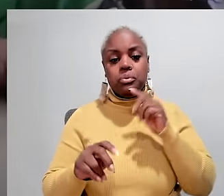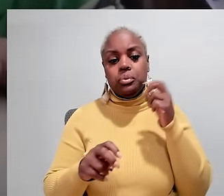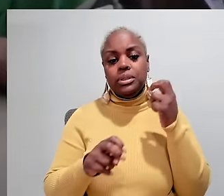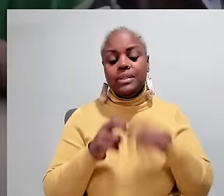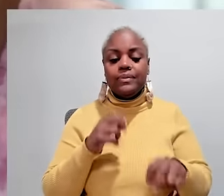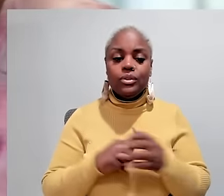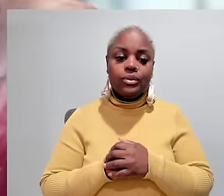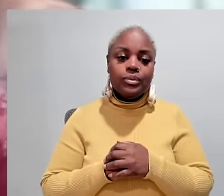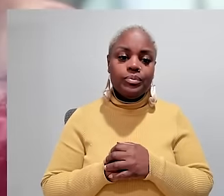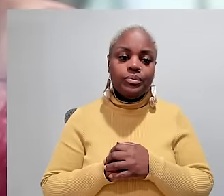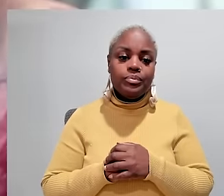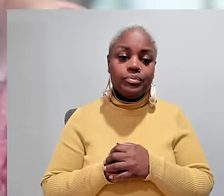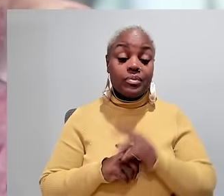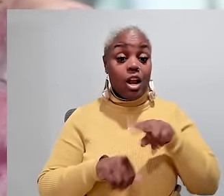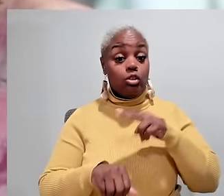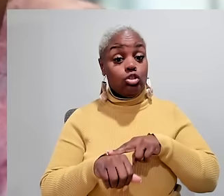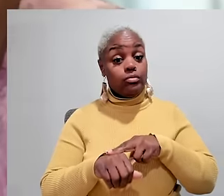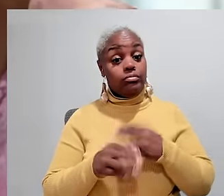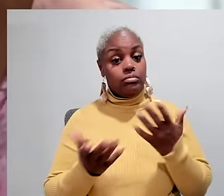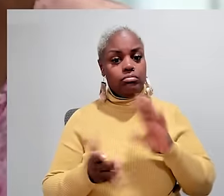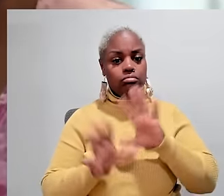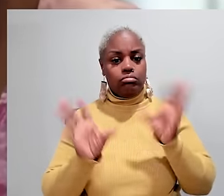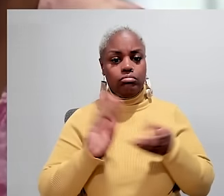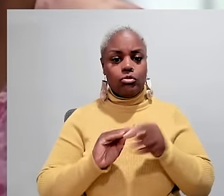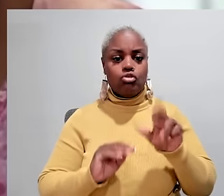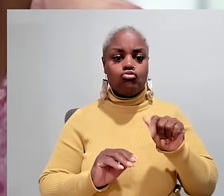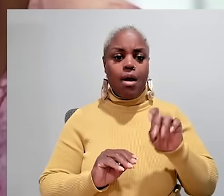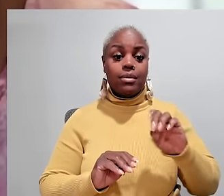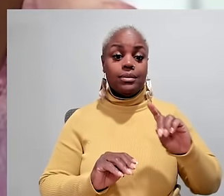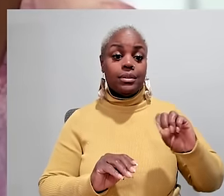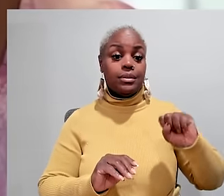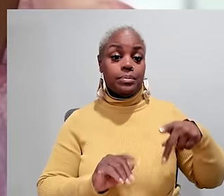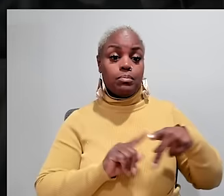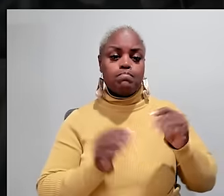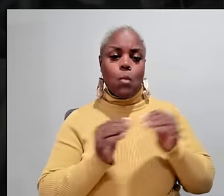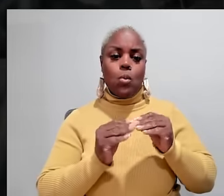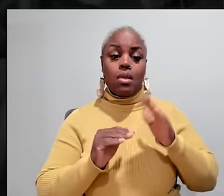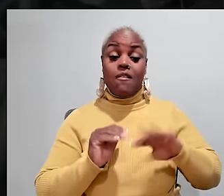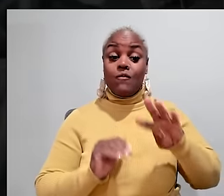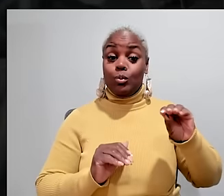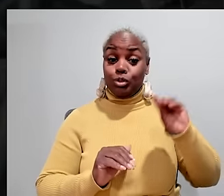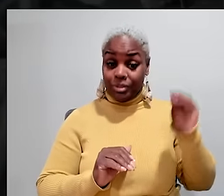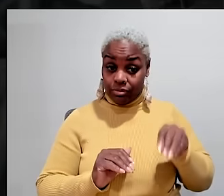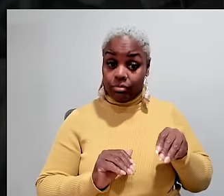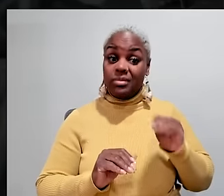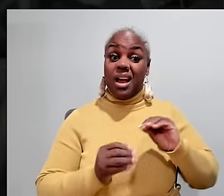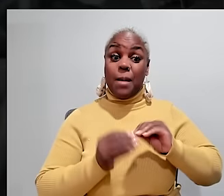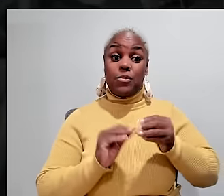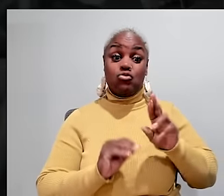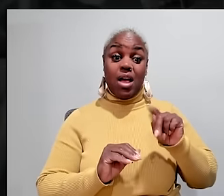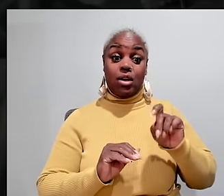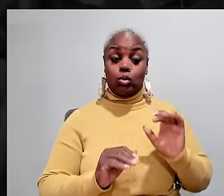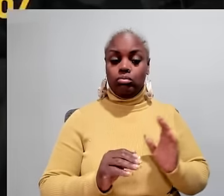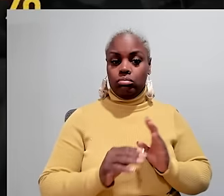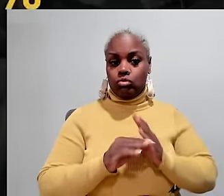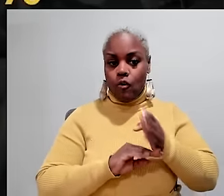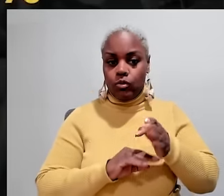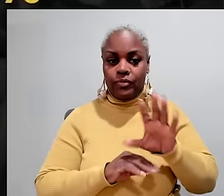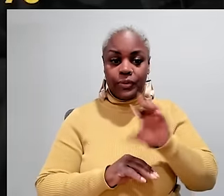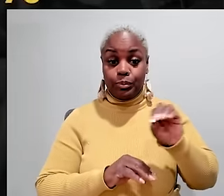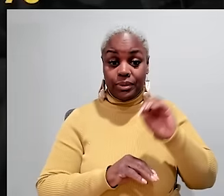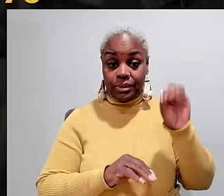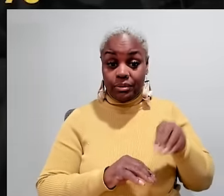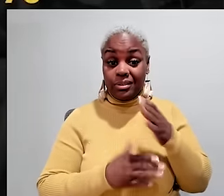helps cover their wages and career advancement has been difficult the national turnover rate for DSPs